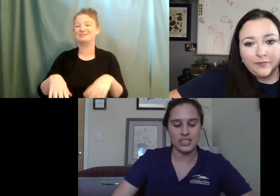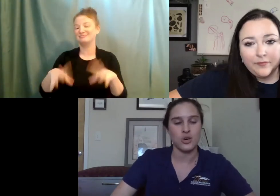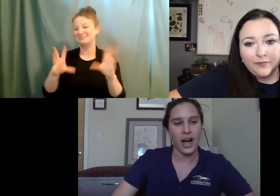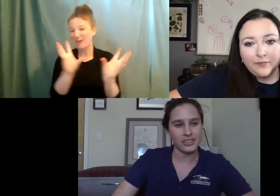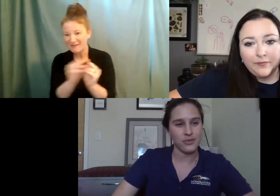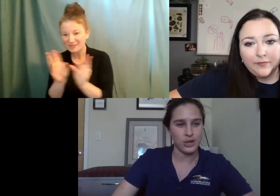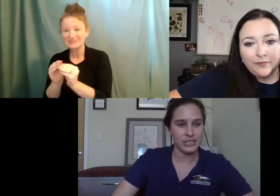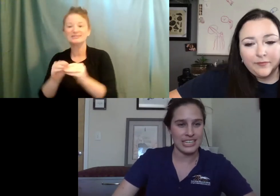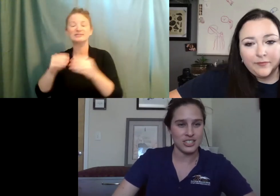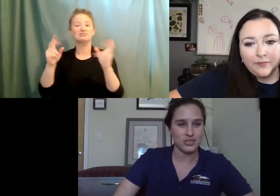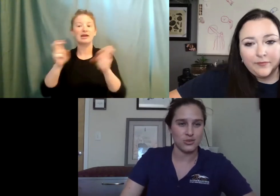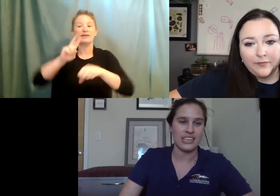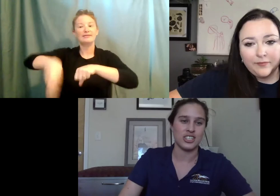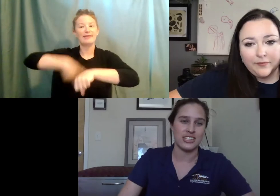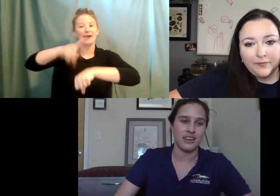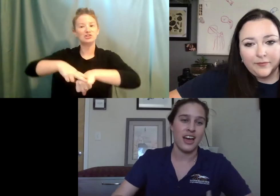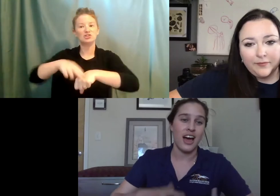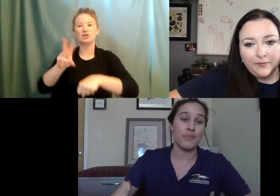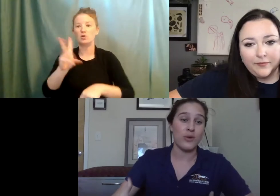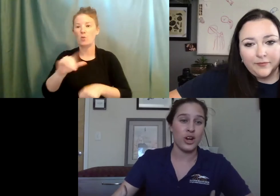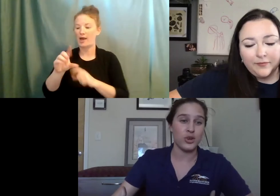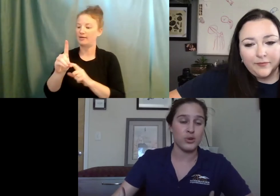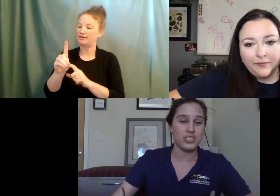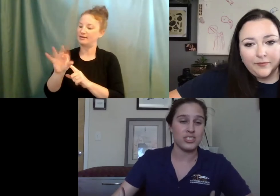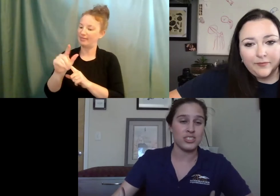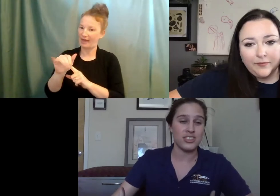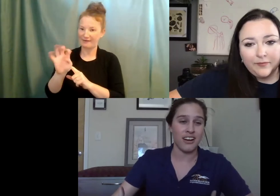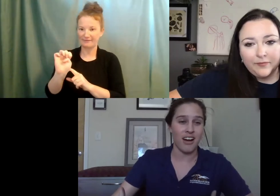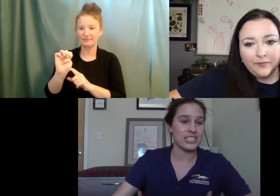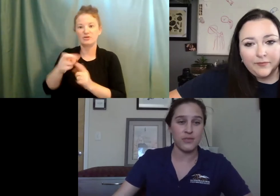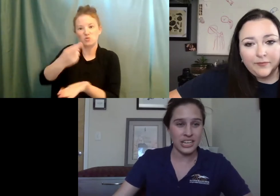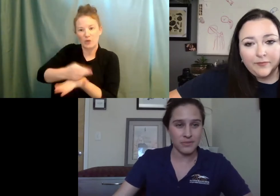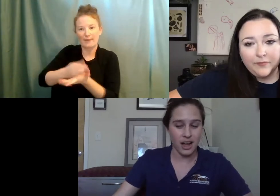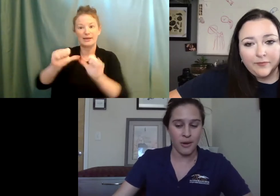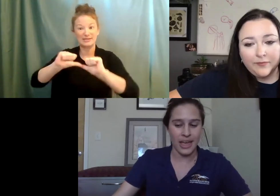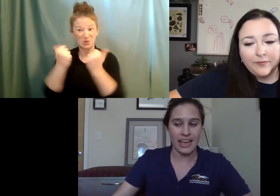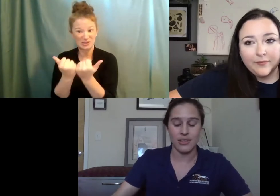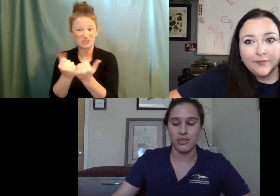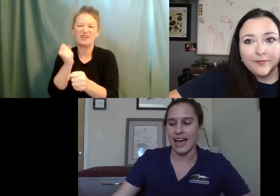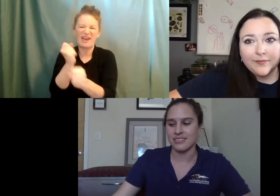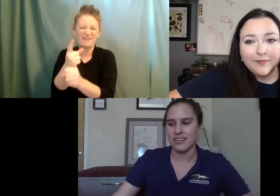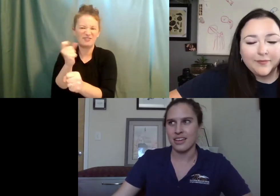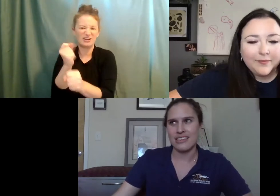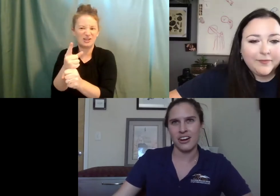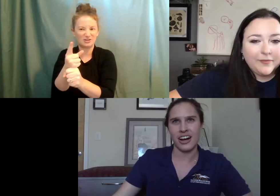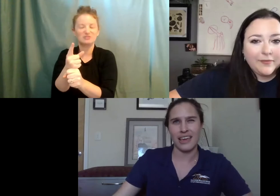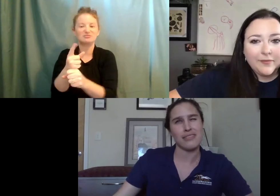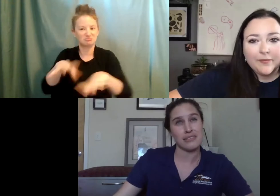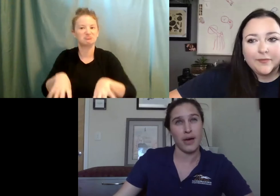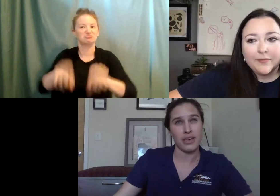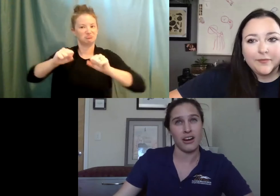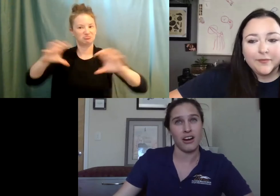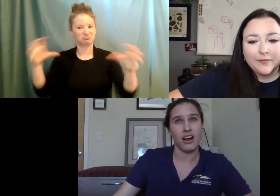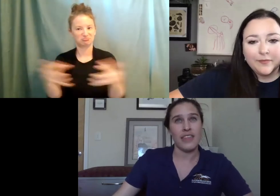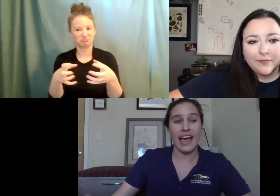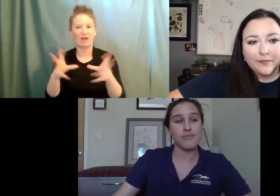Um, the National Wildlife Rehabilitation Association is a big one who puts on a conference every year. Um, and the last year, and I think